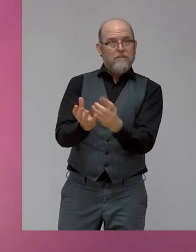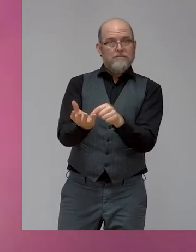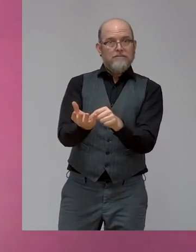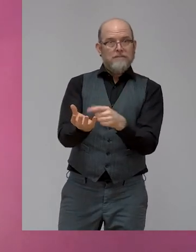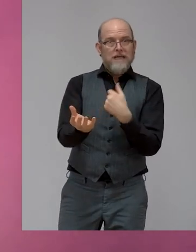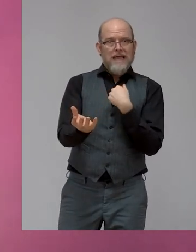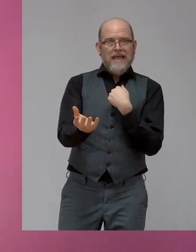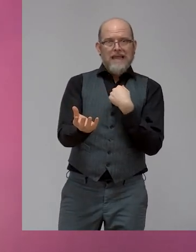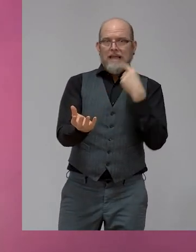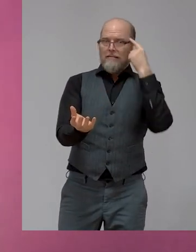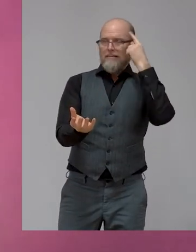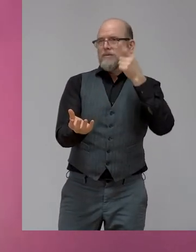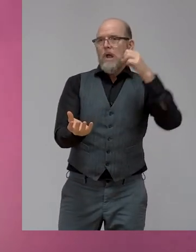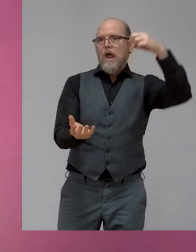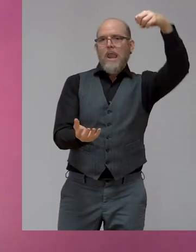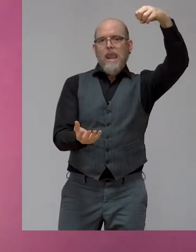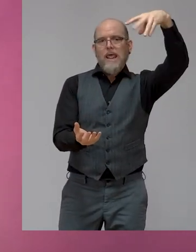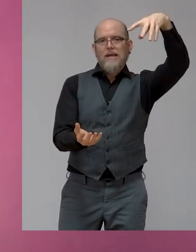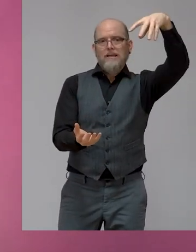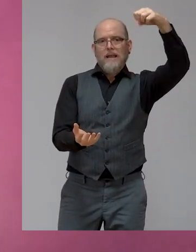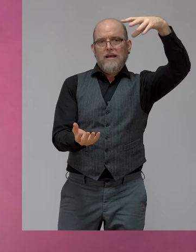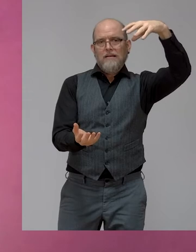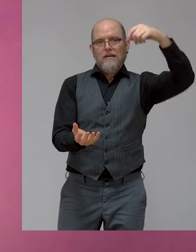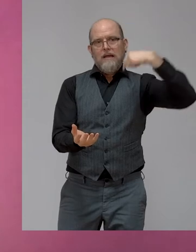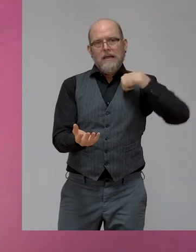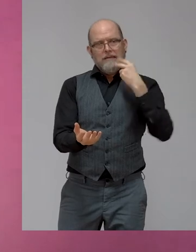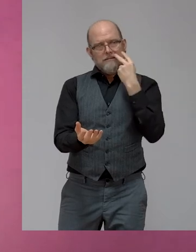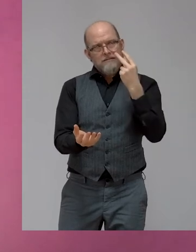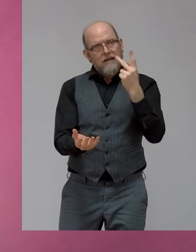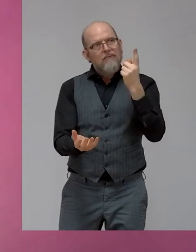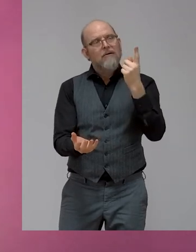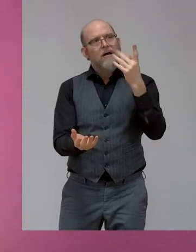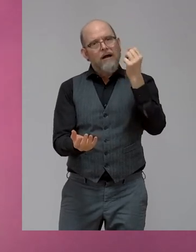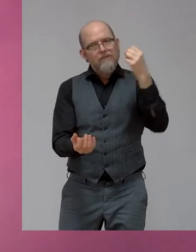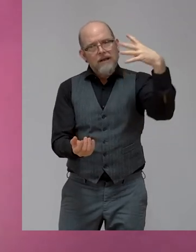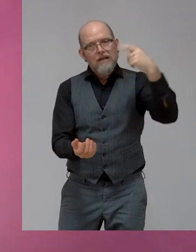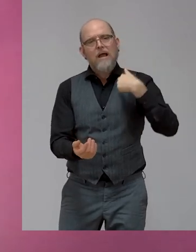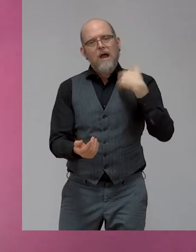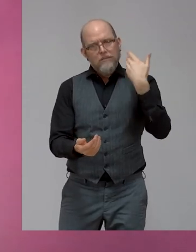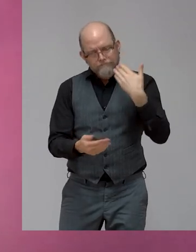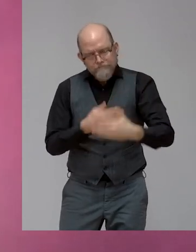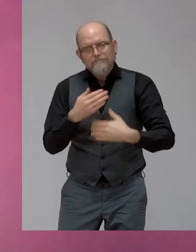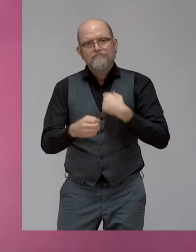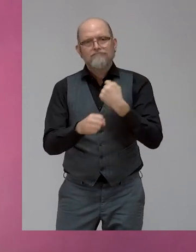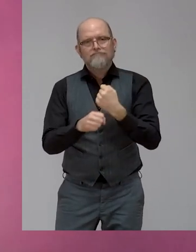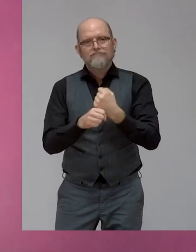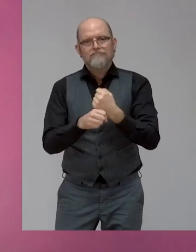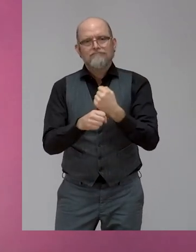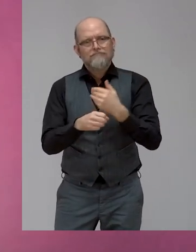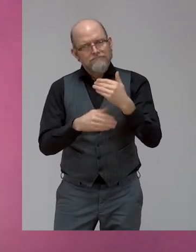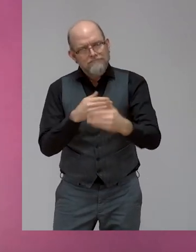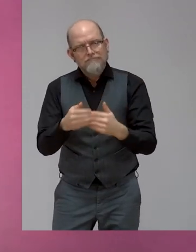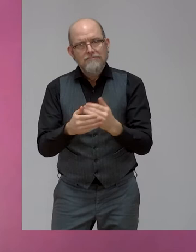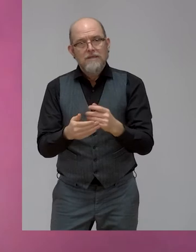And that, for me, is just saying you don't need to be the sun, the moon, or the stars. You can be an earthenware lamp. You can